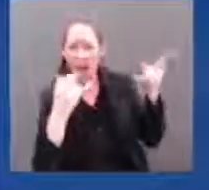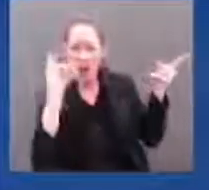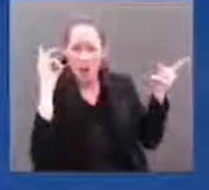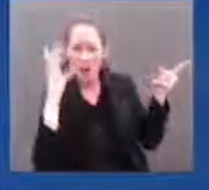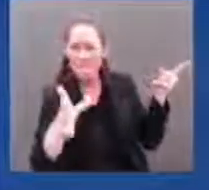it. So anyway.